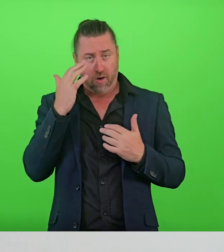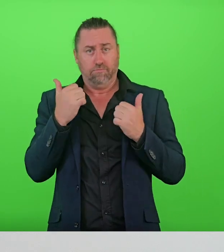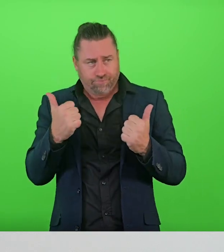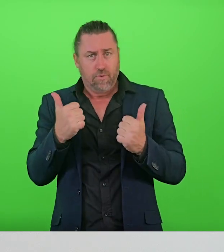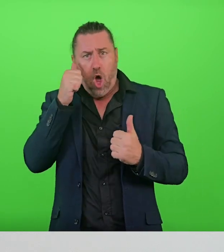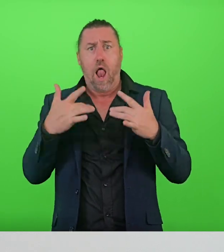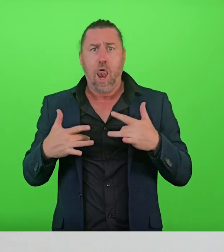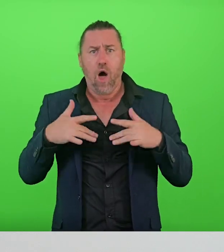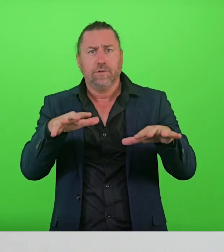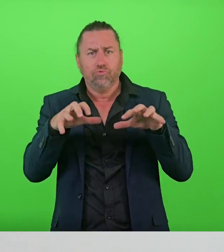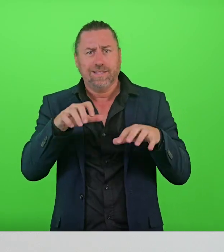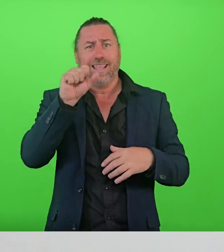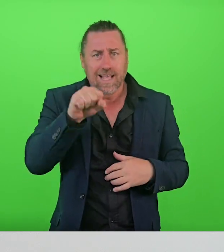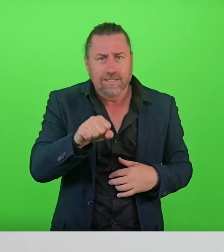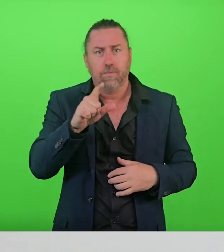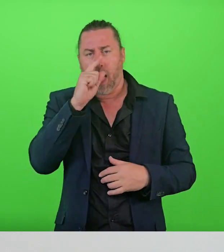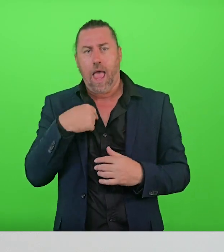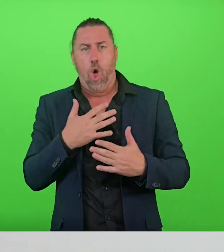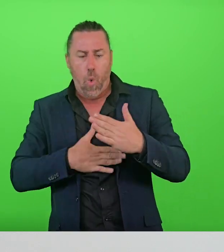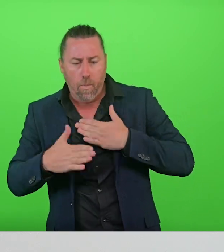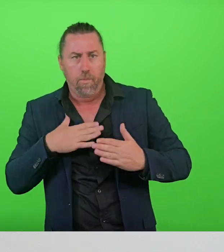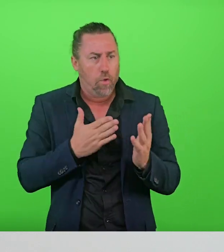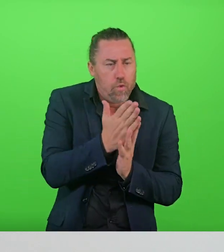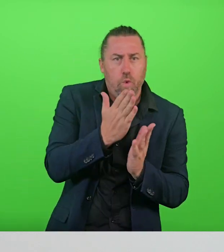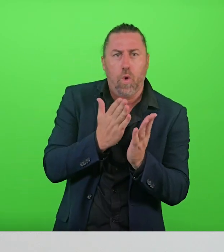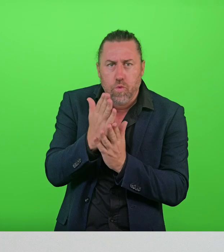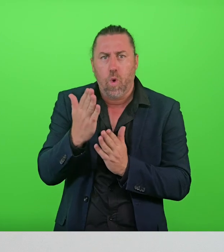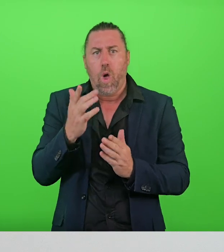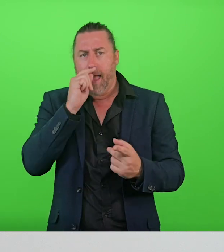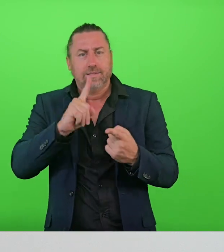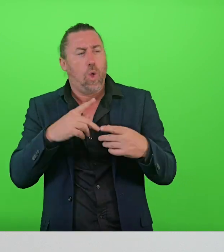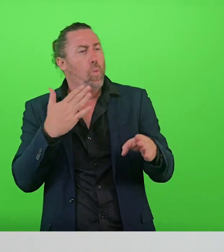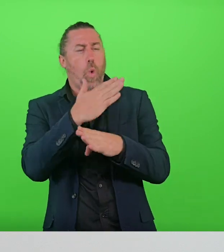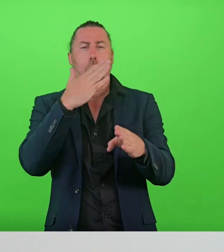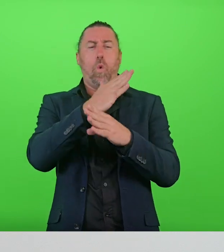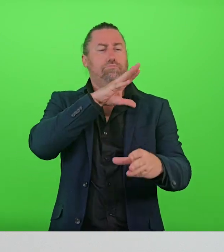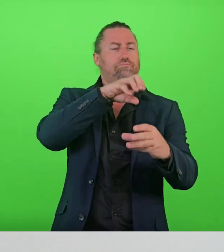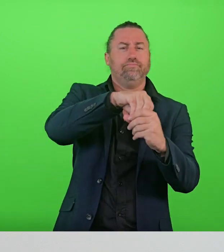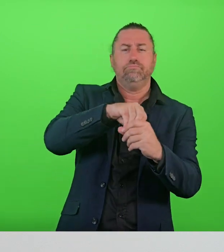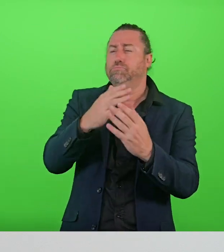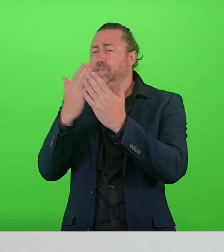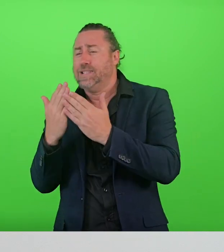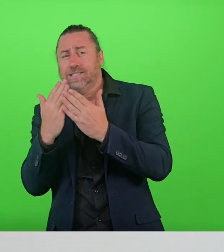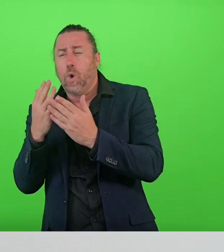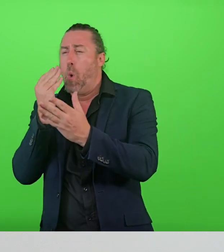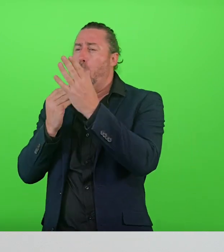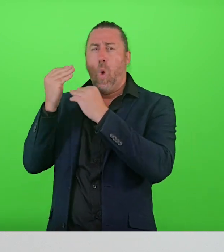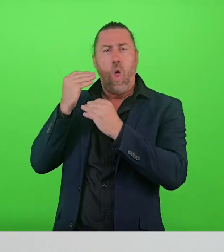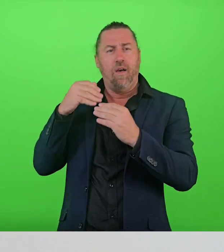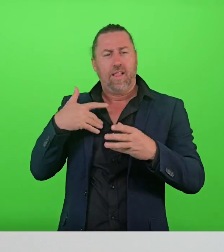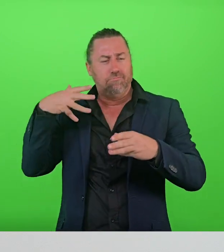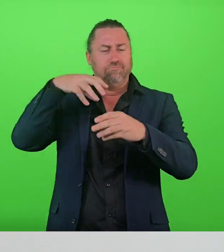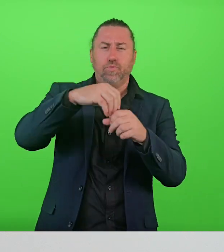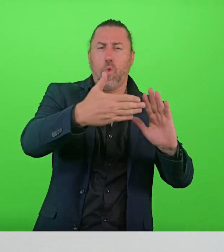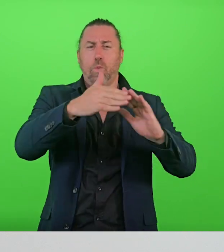to cope with the stresses of life, to realise their abilities, to learn well and work well and contribute to their community. So